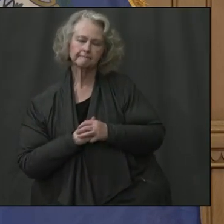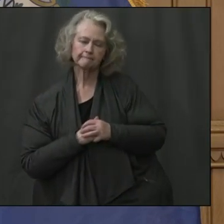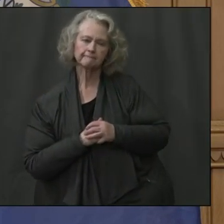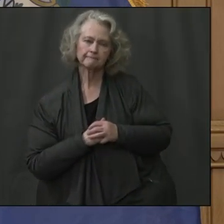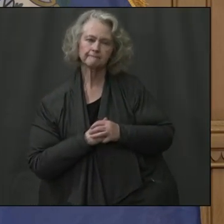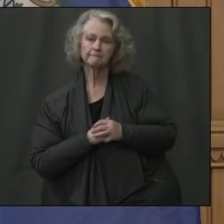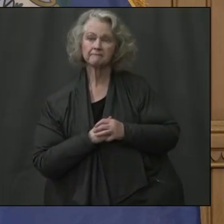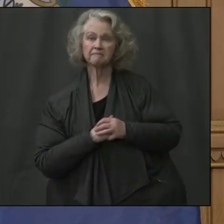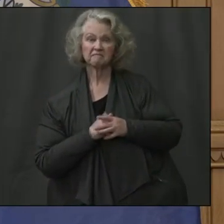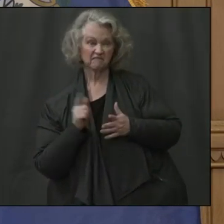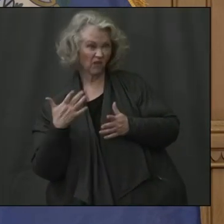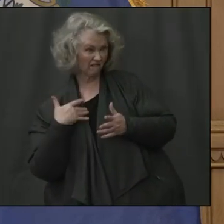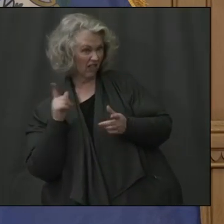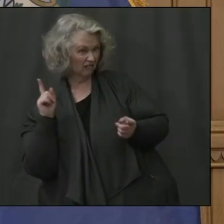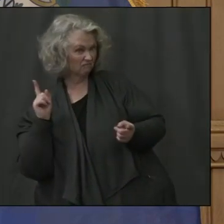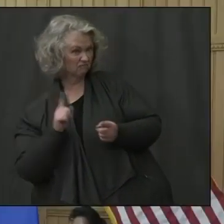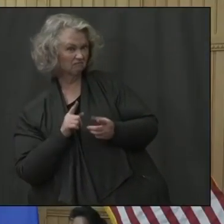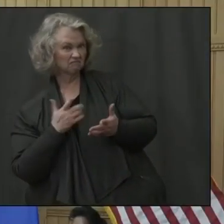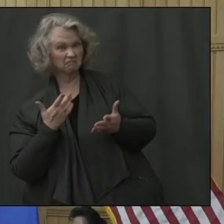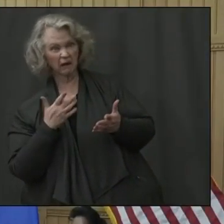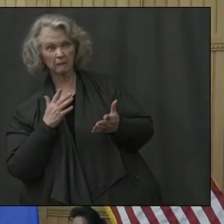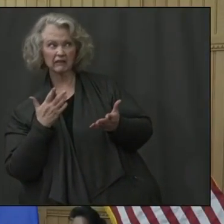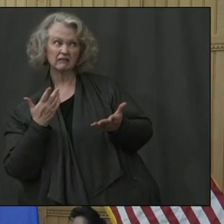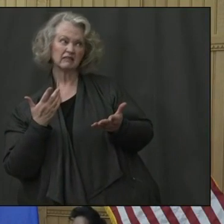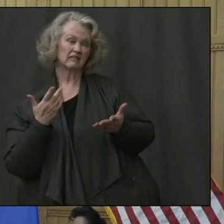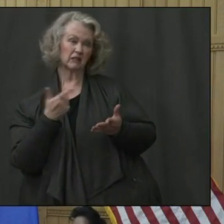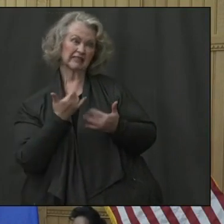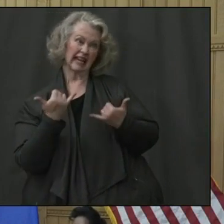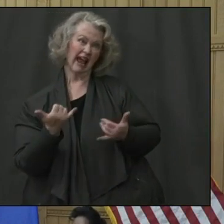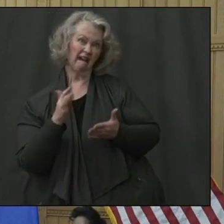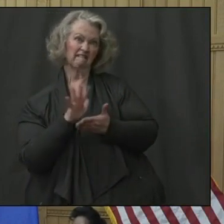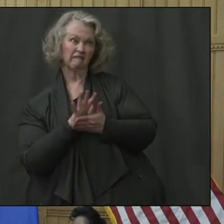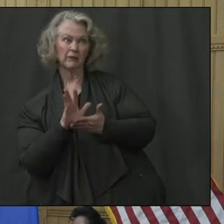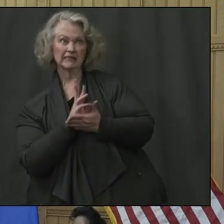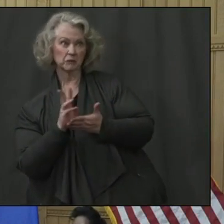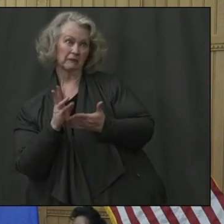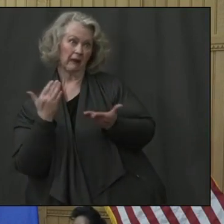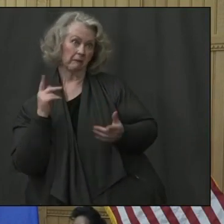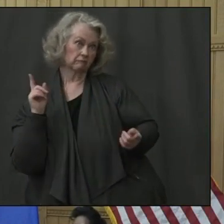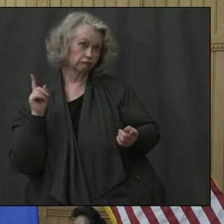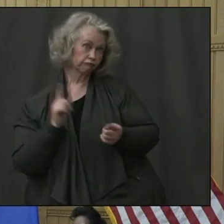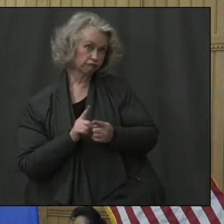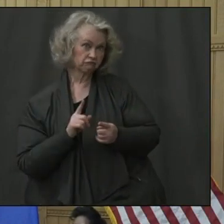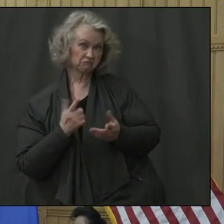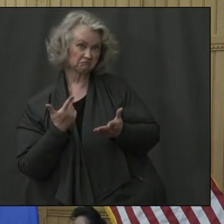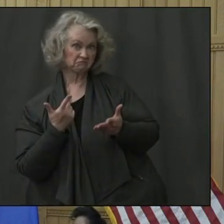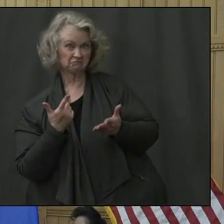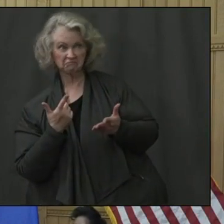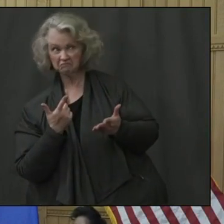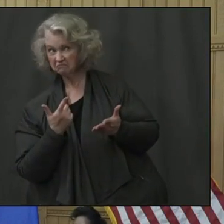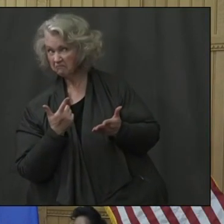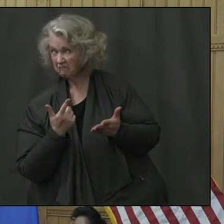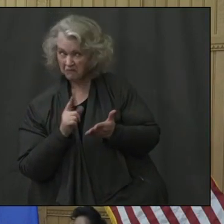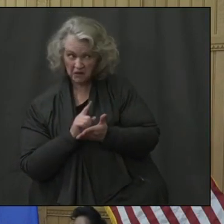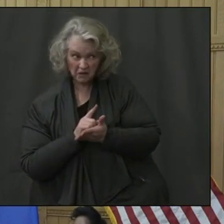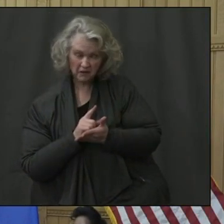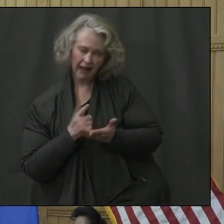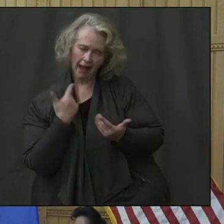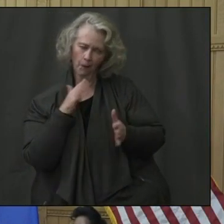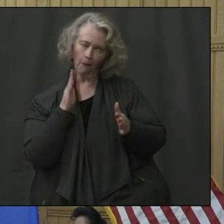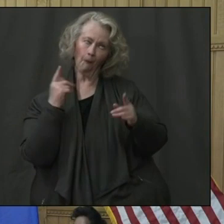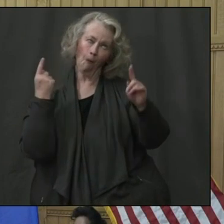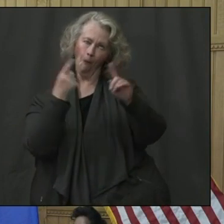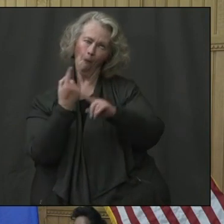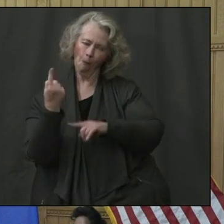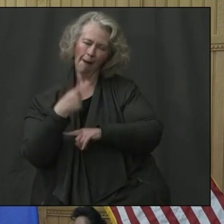And that could be cut back to a week. In other words, it's five, six weeks now. Uh, obviously, I'm sure you'd want to have it in a one day turnaround,